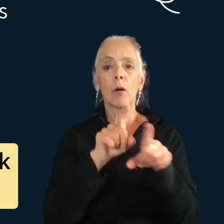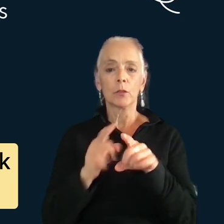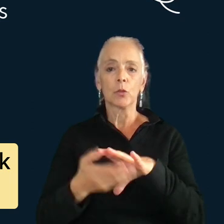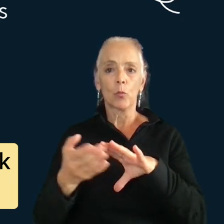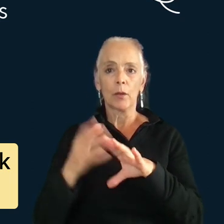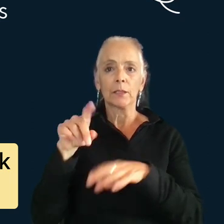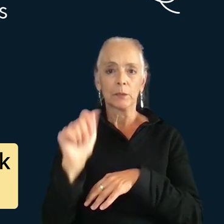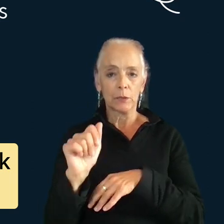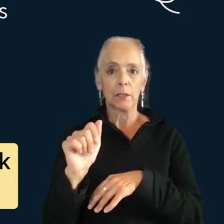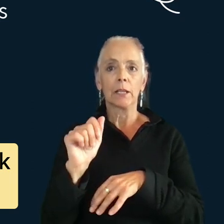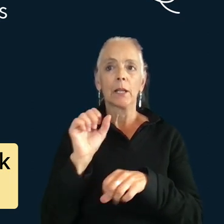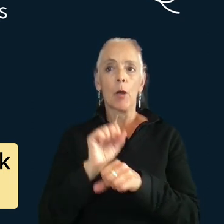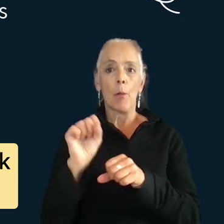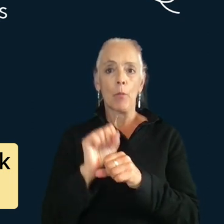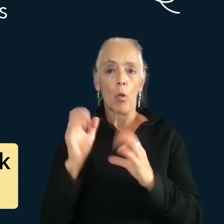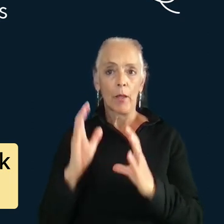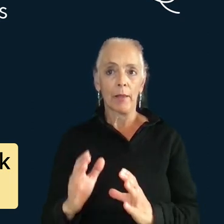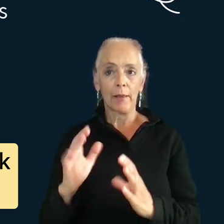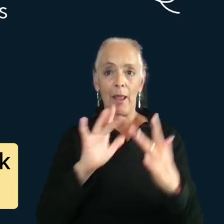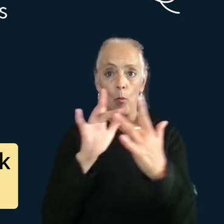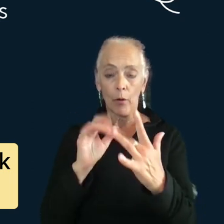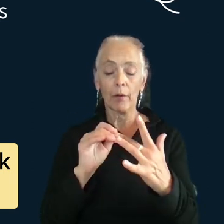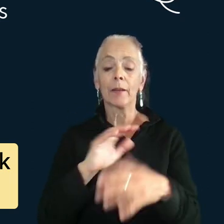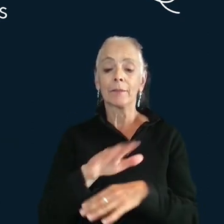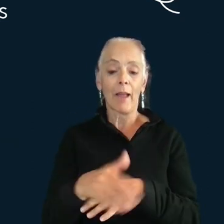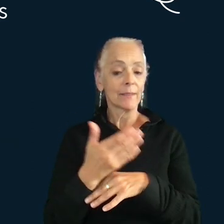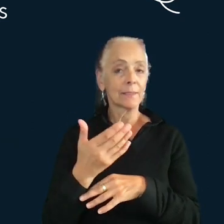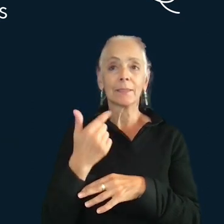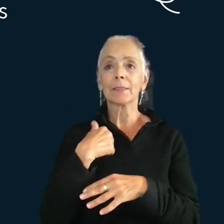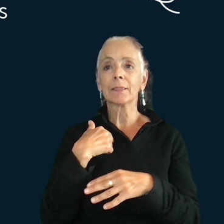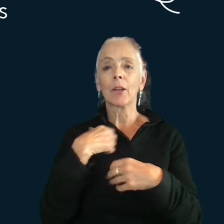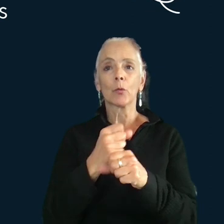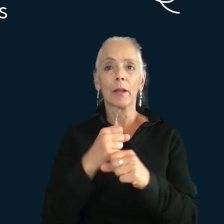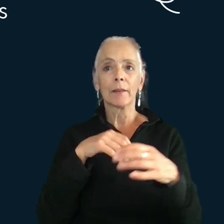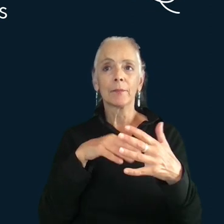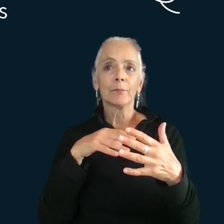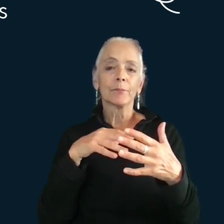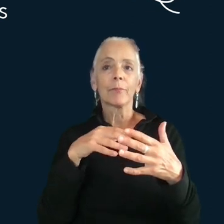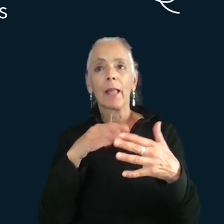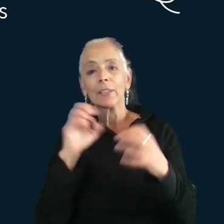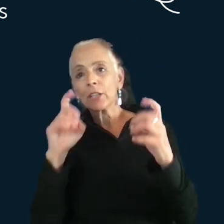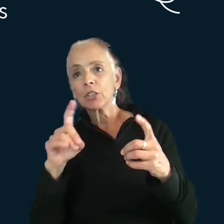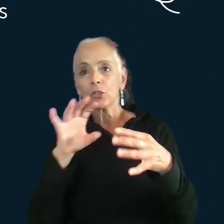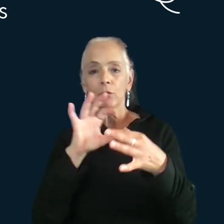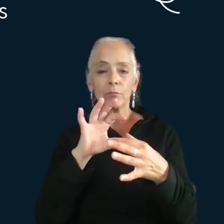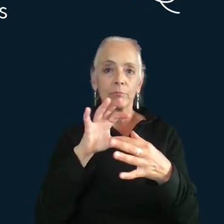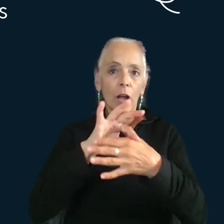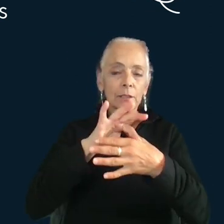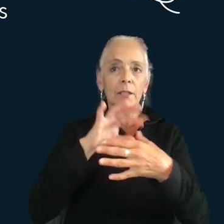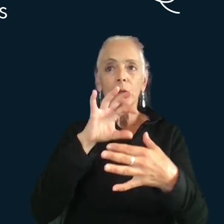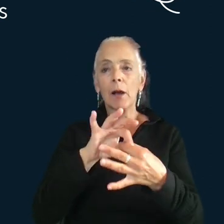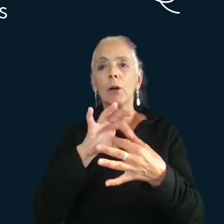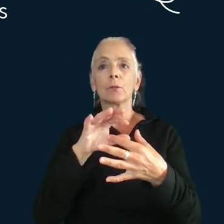Employee Network and by night I create educational content and game reviews around accessibility as well as consulting and speaking